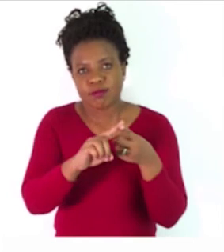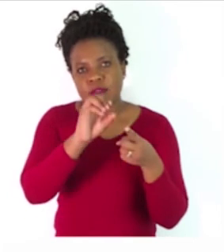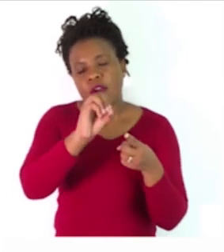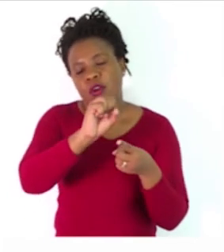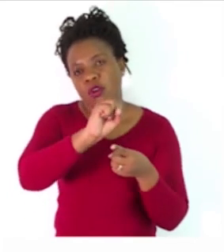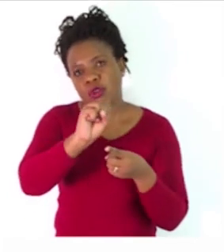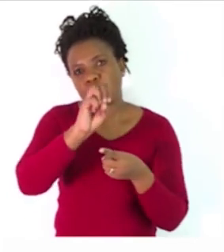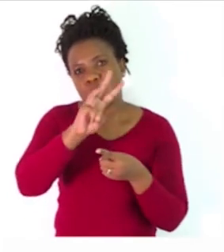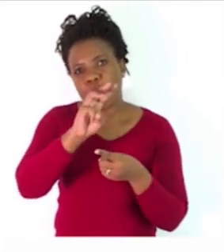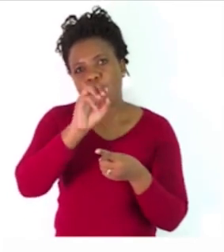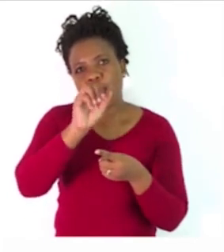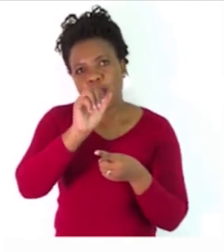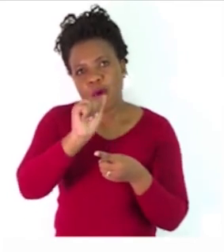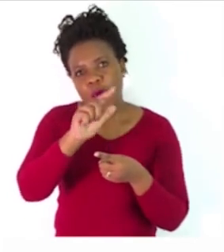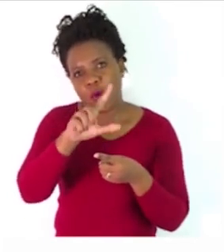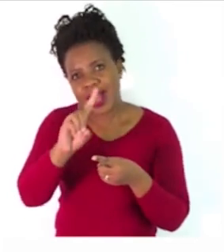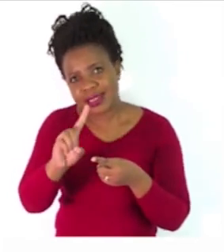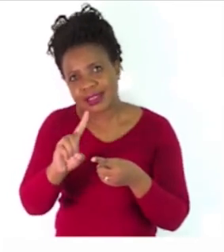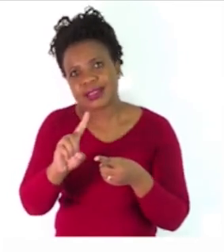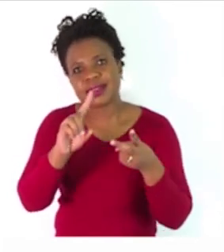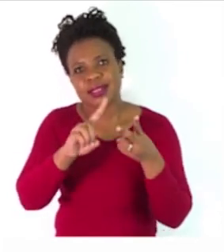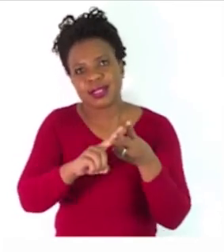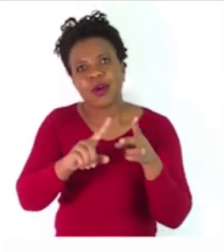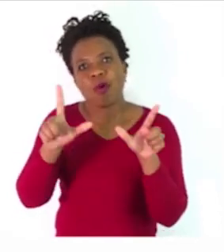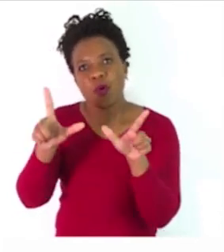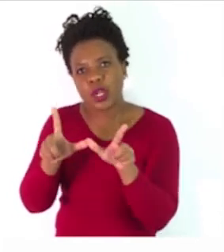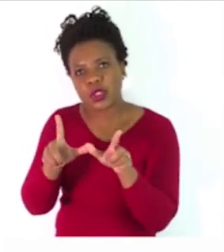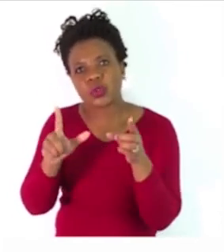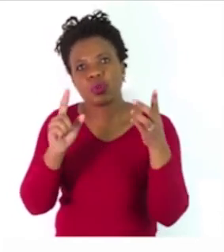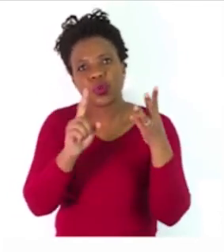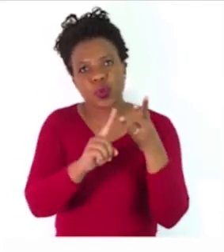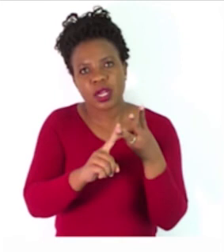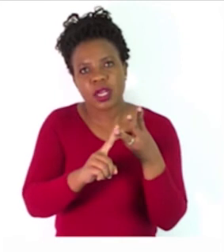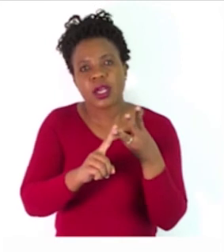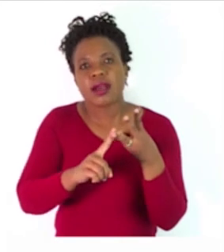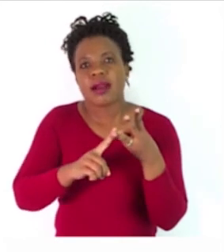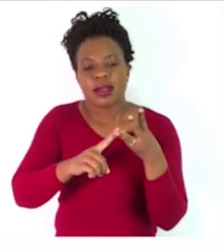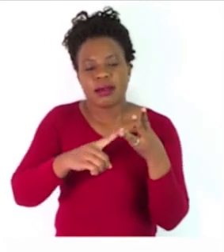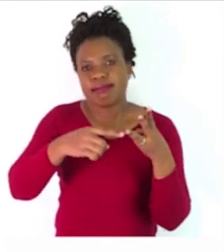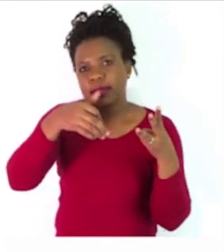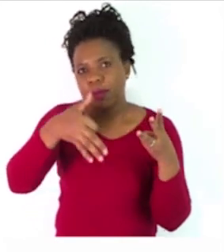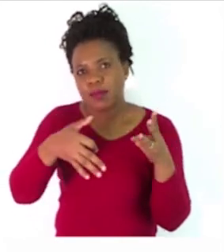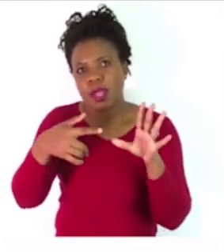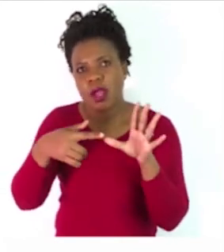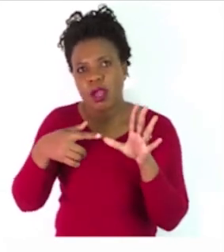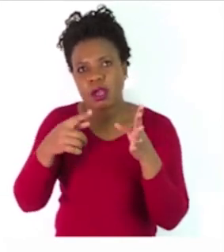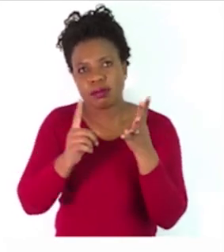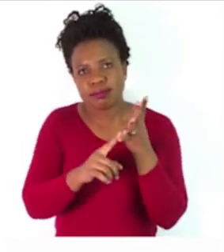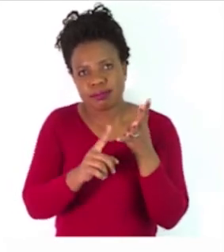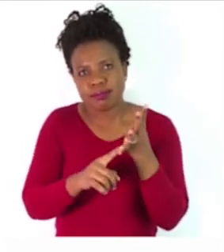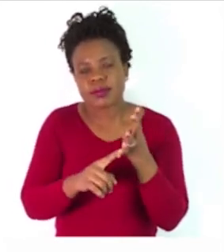proper noun. Vinduk, another proper noun, and Namibia, a proper noun, as well as